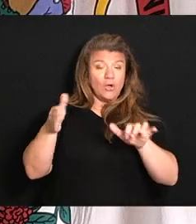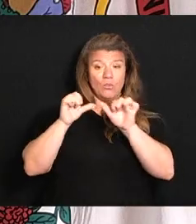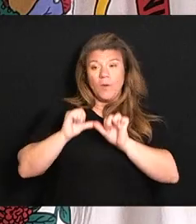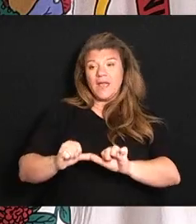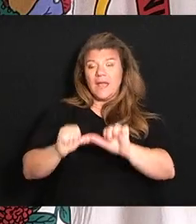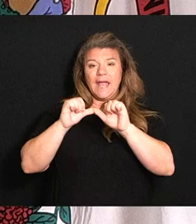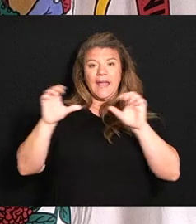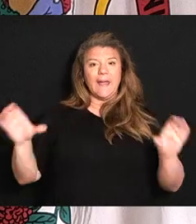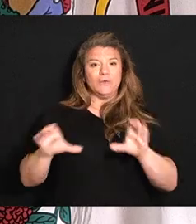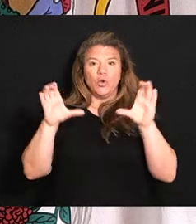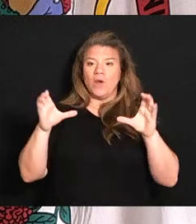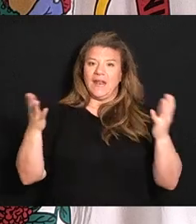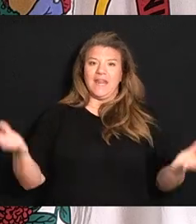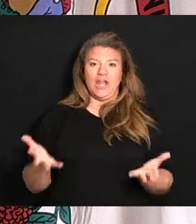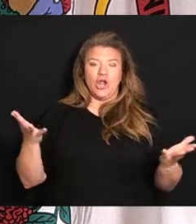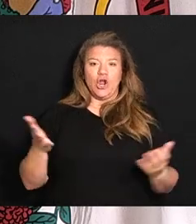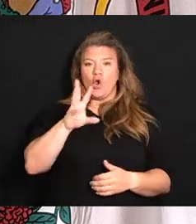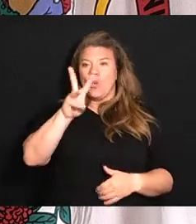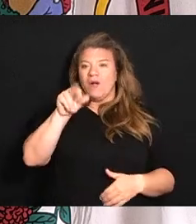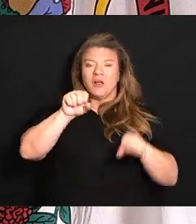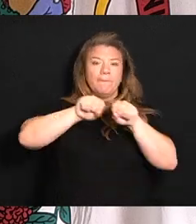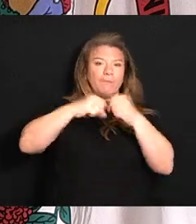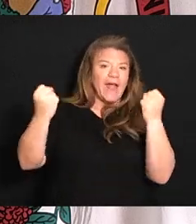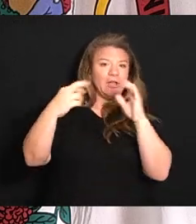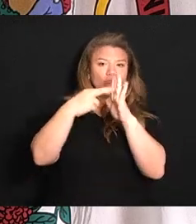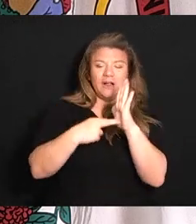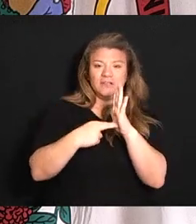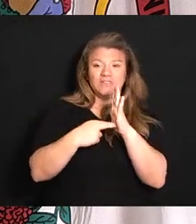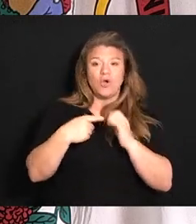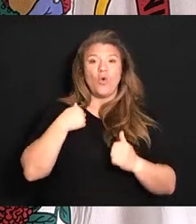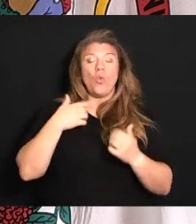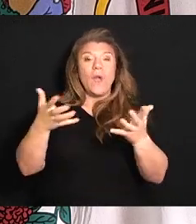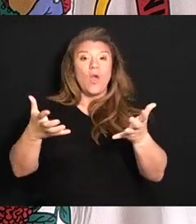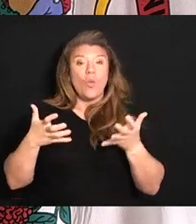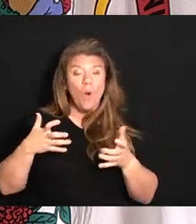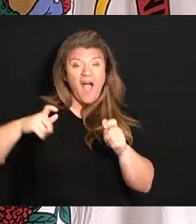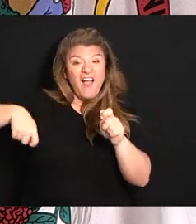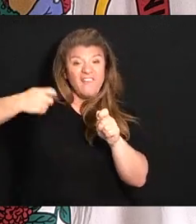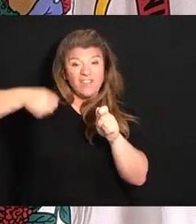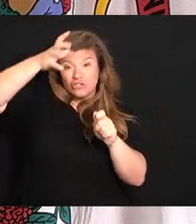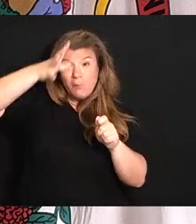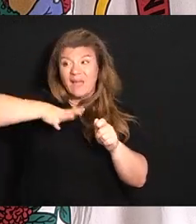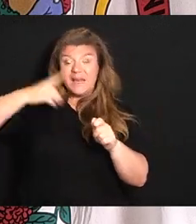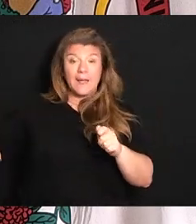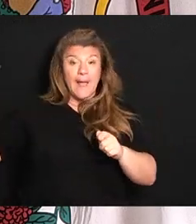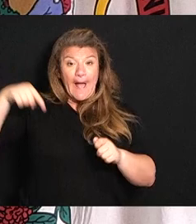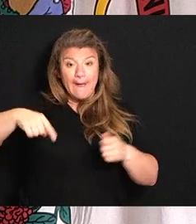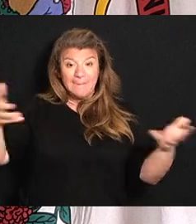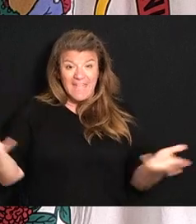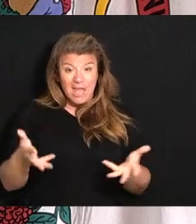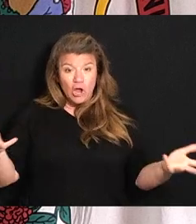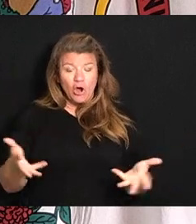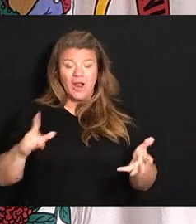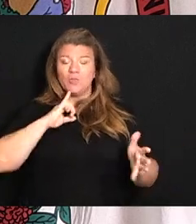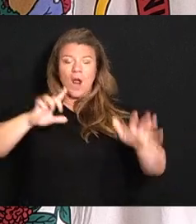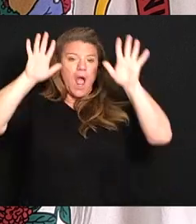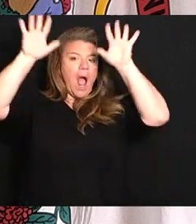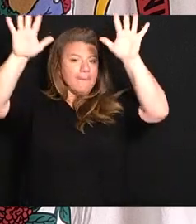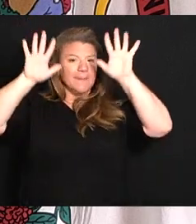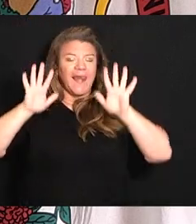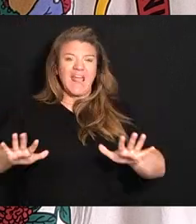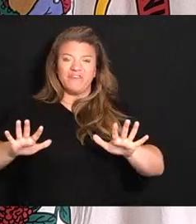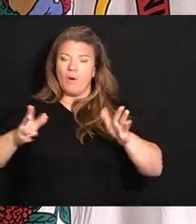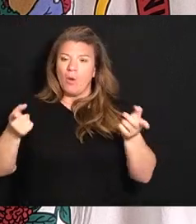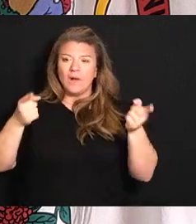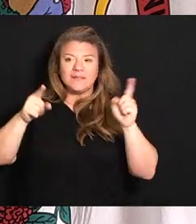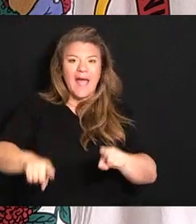keep doing it in West Virginia and breaking records. We want anglers to come to this state. It's unbelievable what we're doing